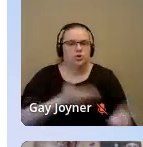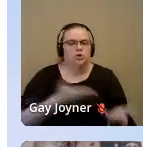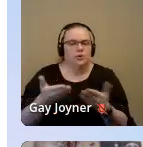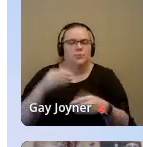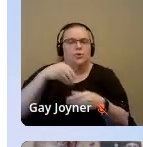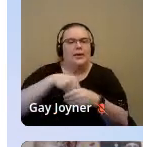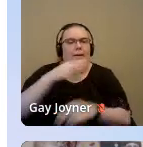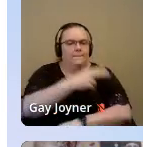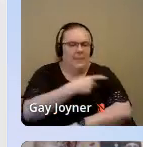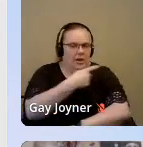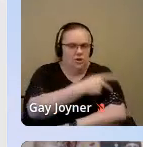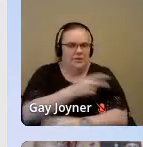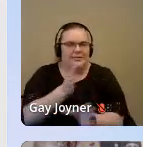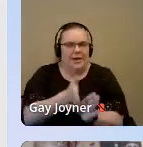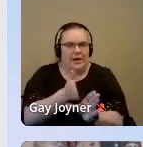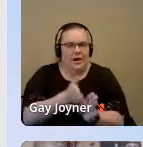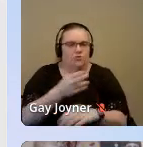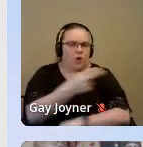hospital.